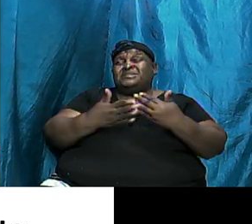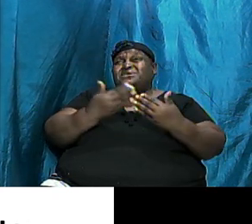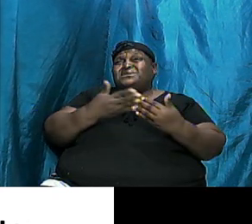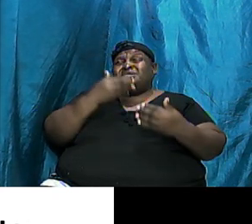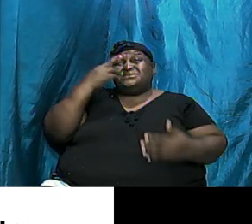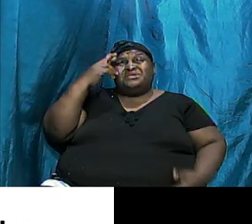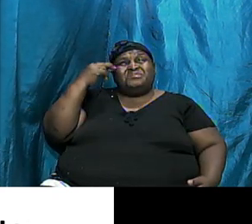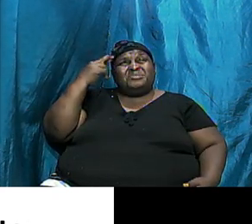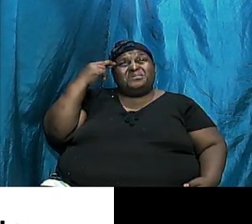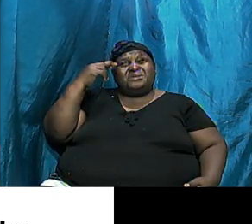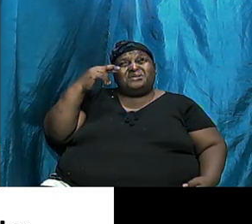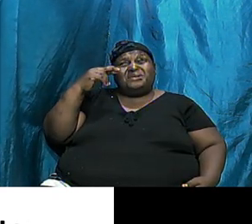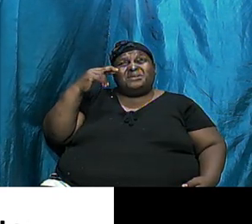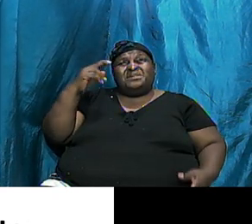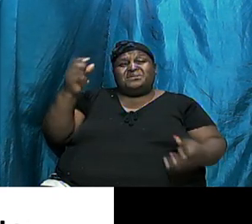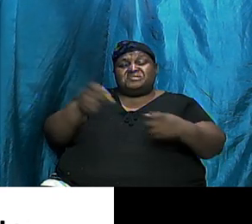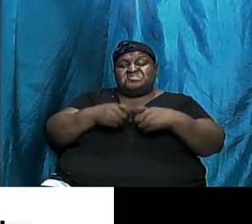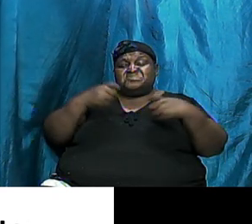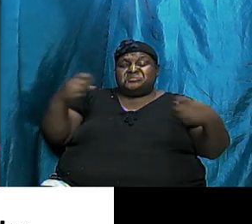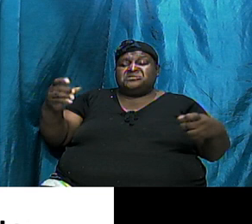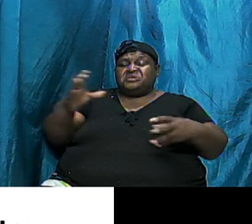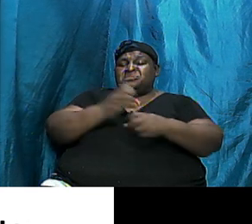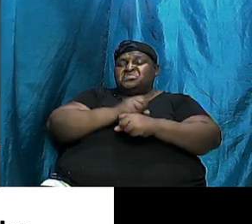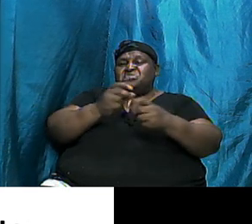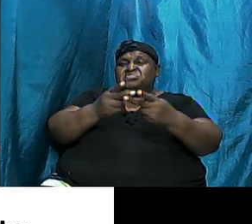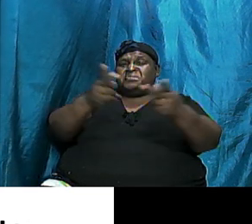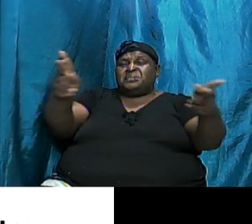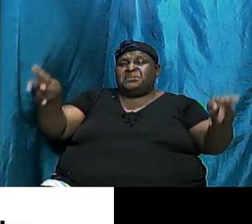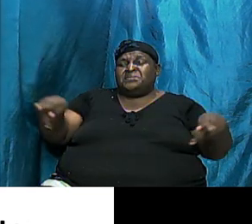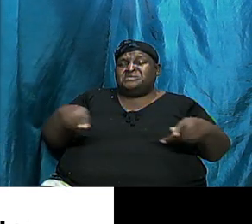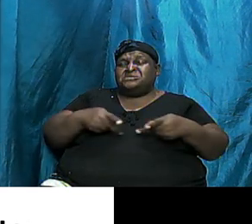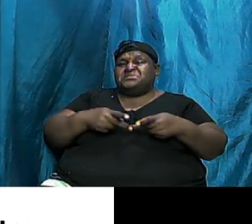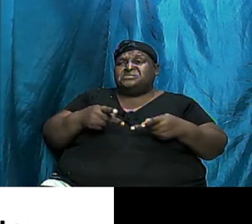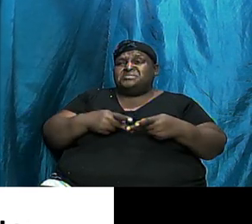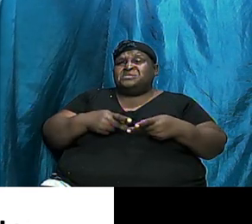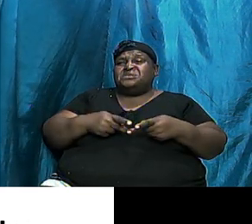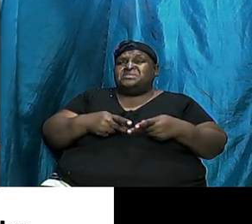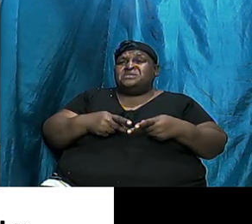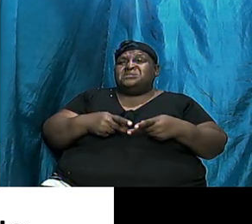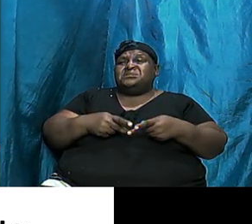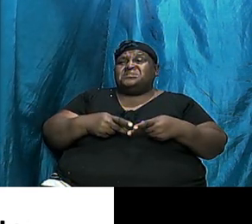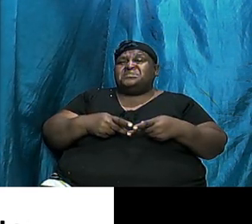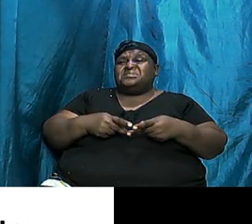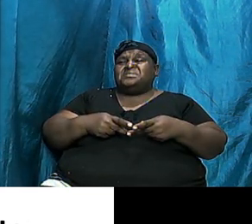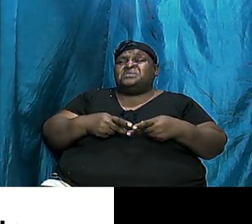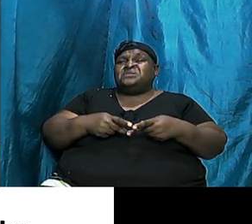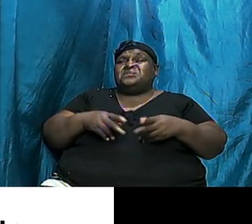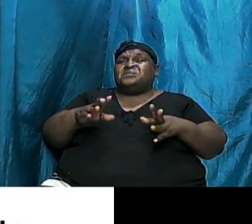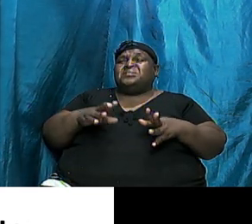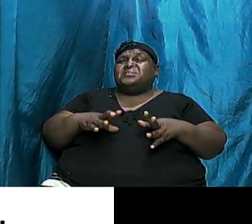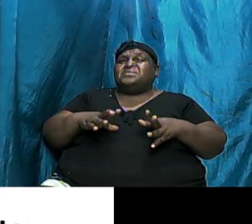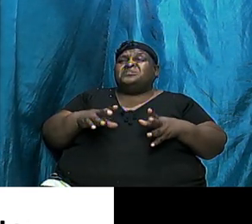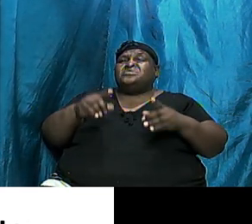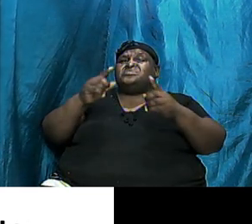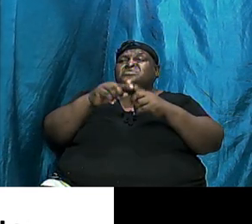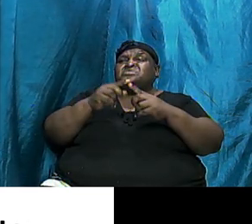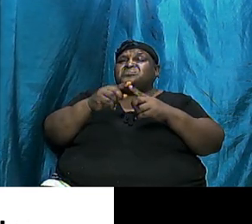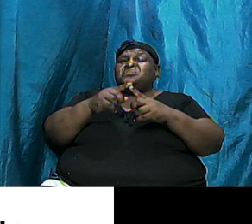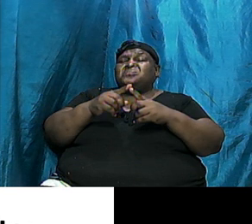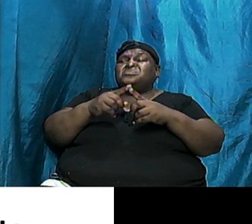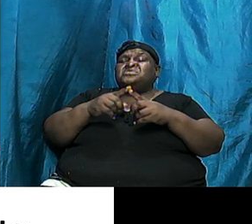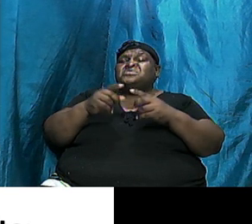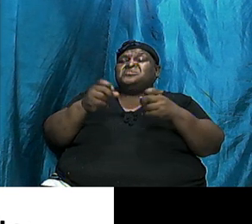the fall took place. Our tendency is always towards sin and